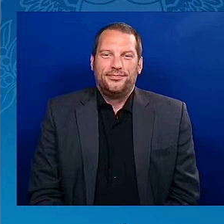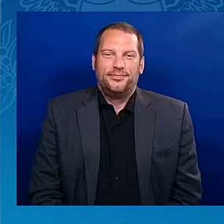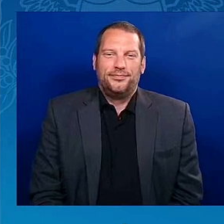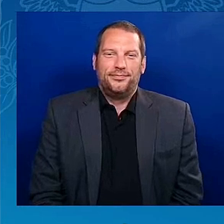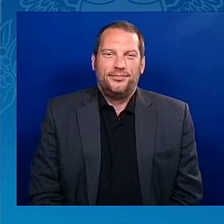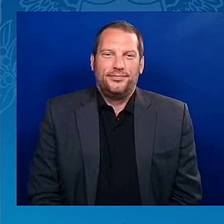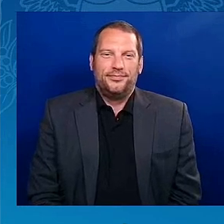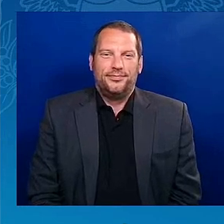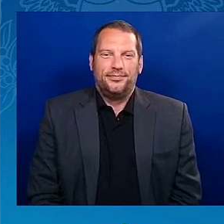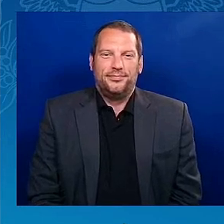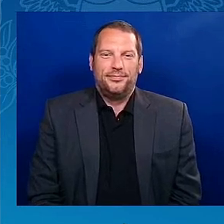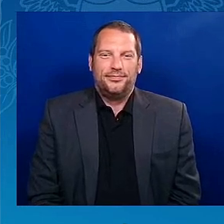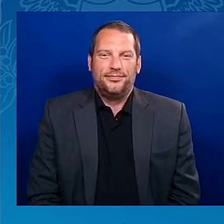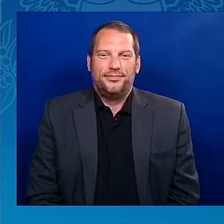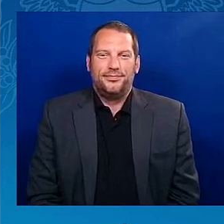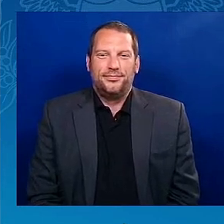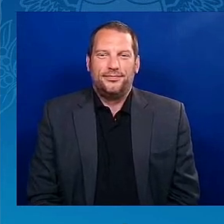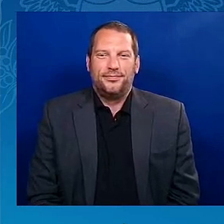Hey, good afternoon everyone.